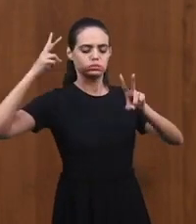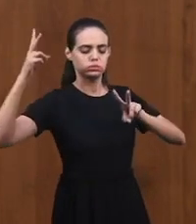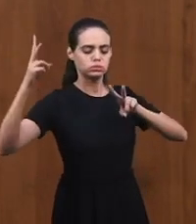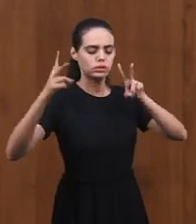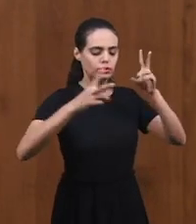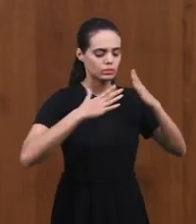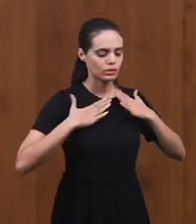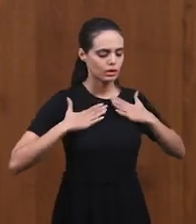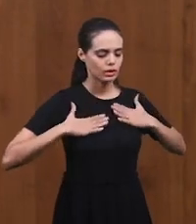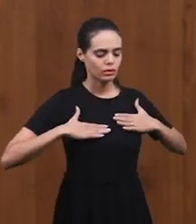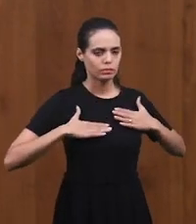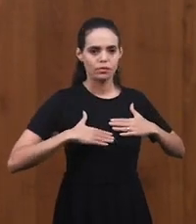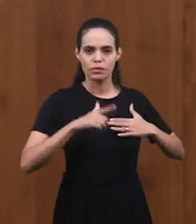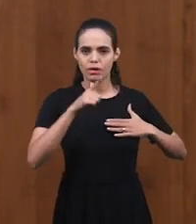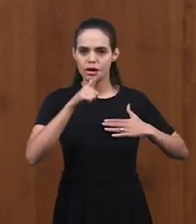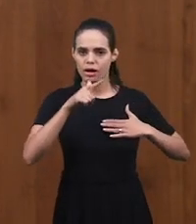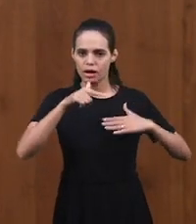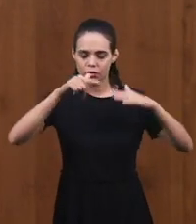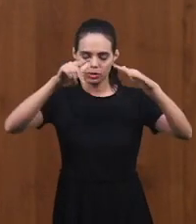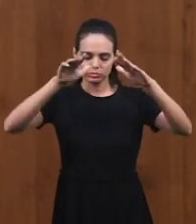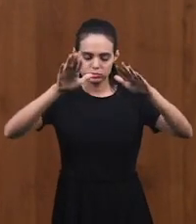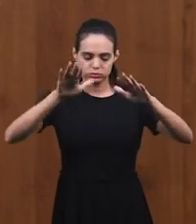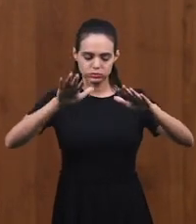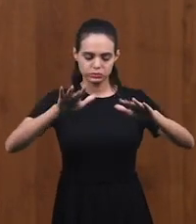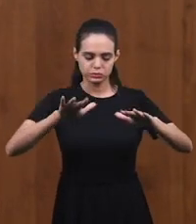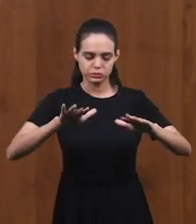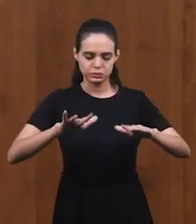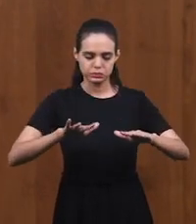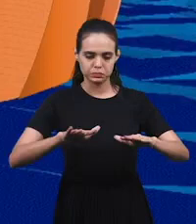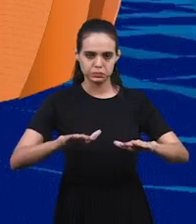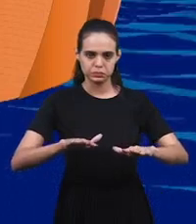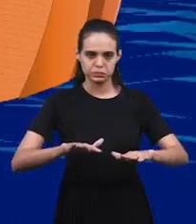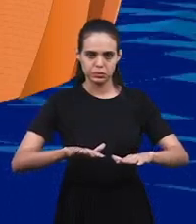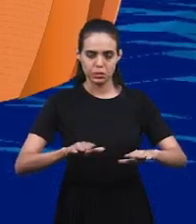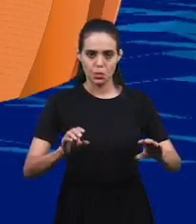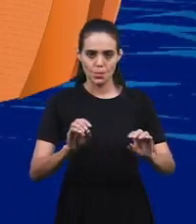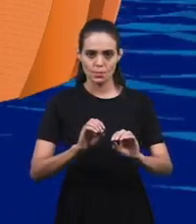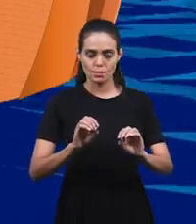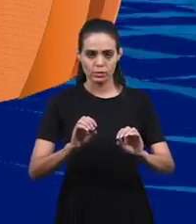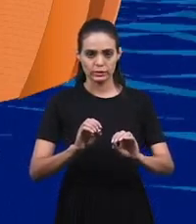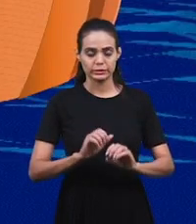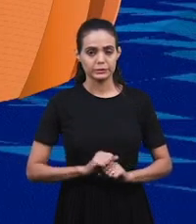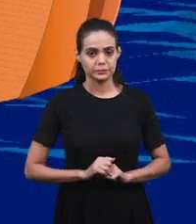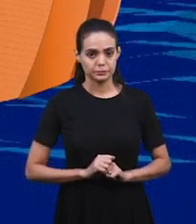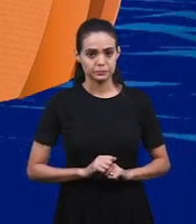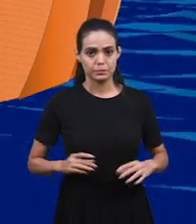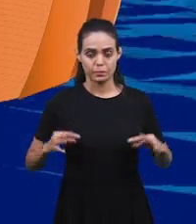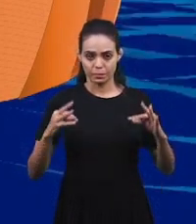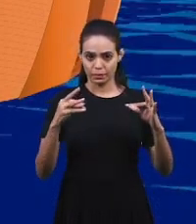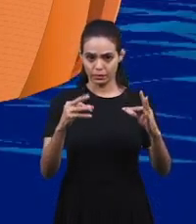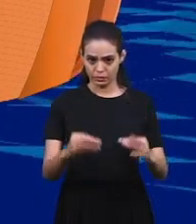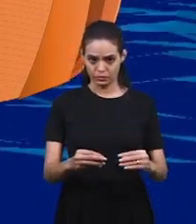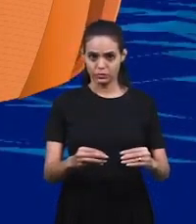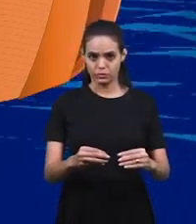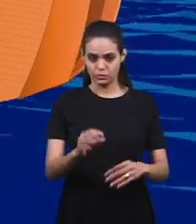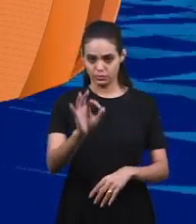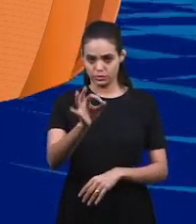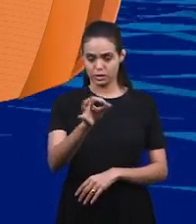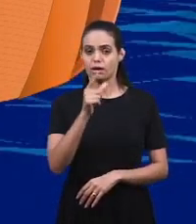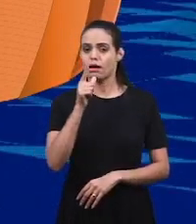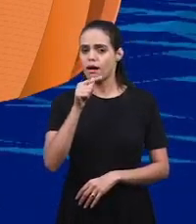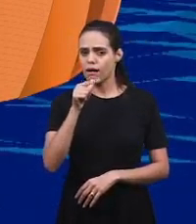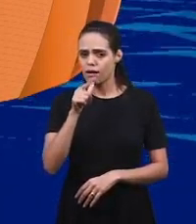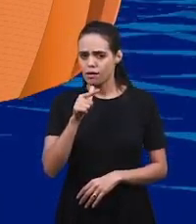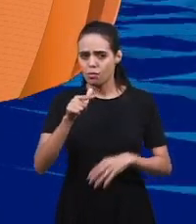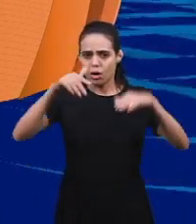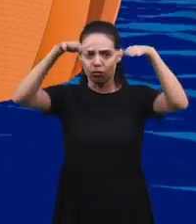wind and he brought calm to the water. The waters and the fountains dried. Everything became